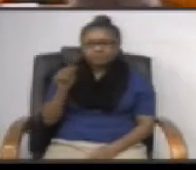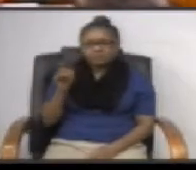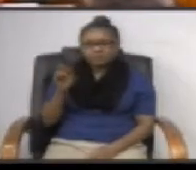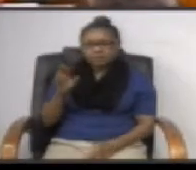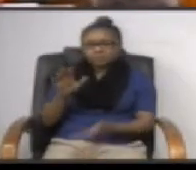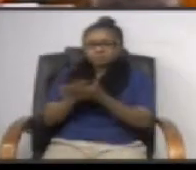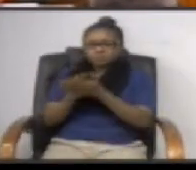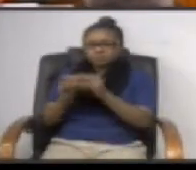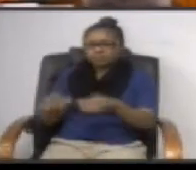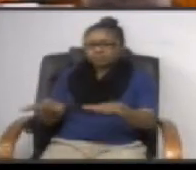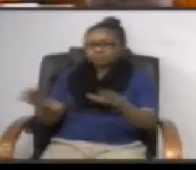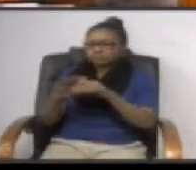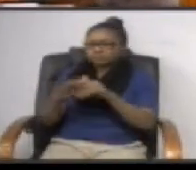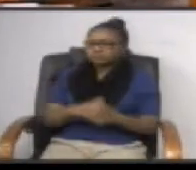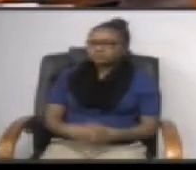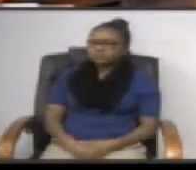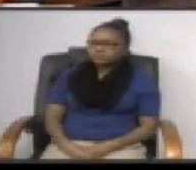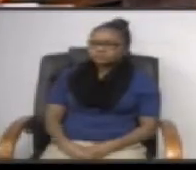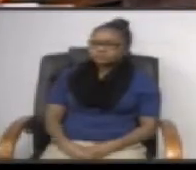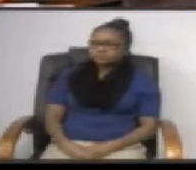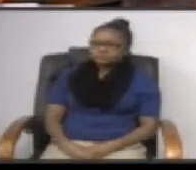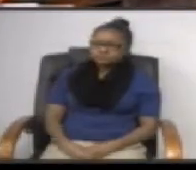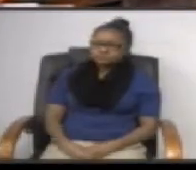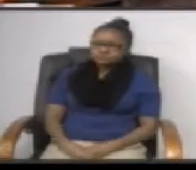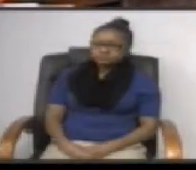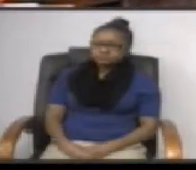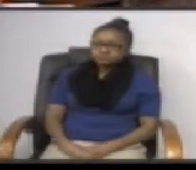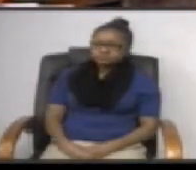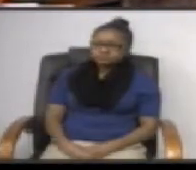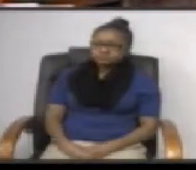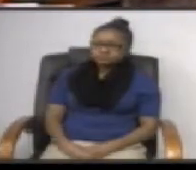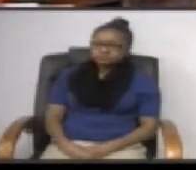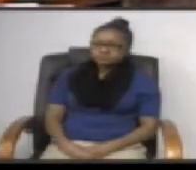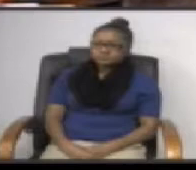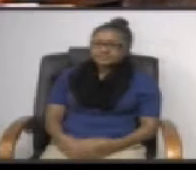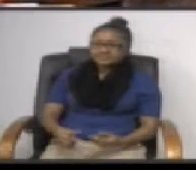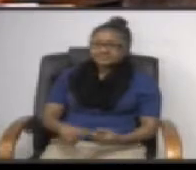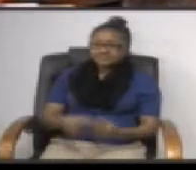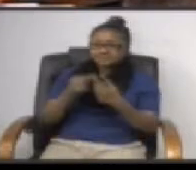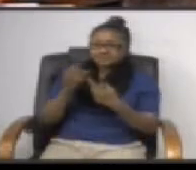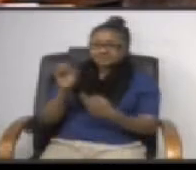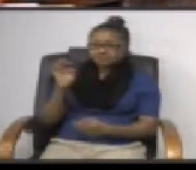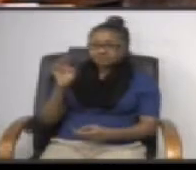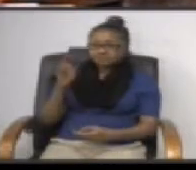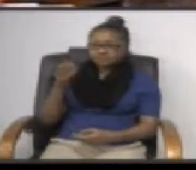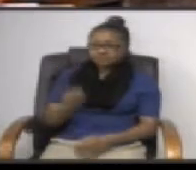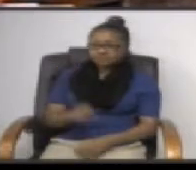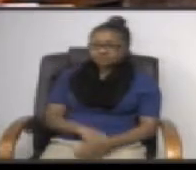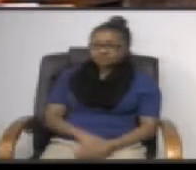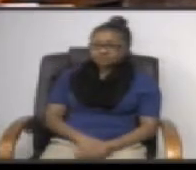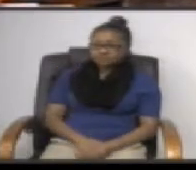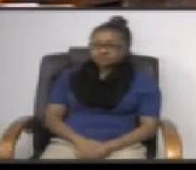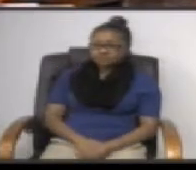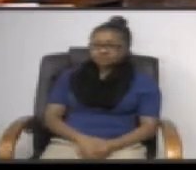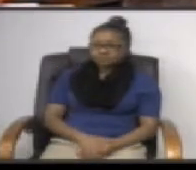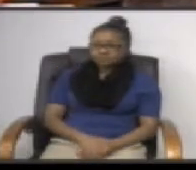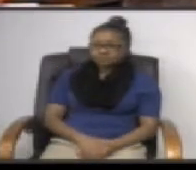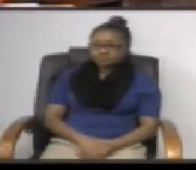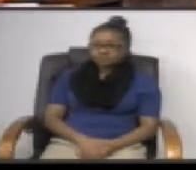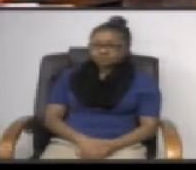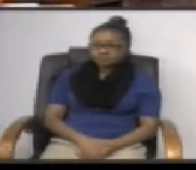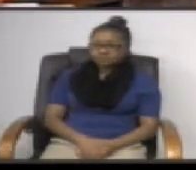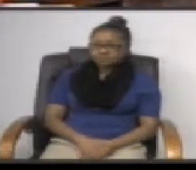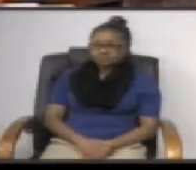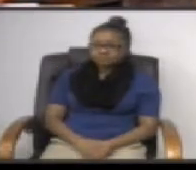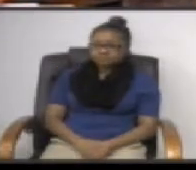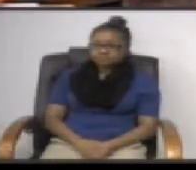property and i'm especially opposed to having one at roosevelt because but not only on the the grounds